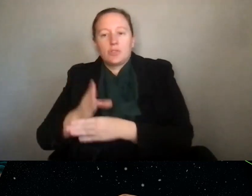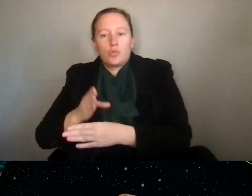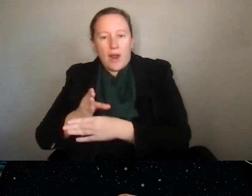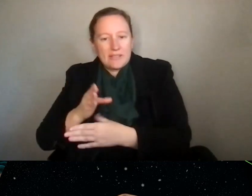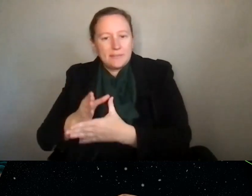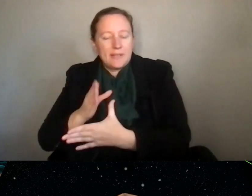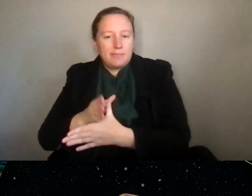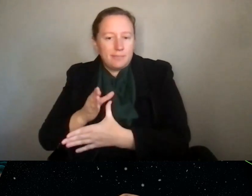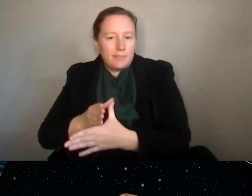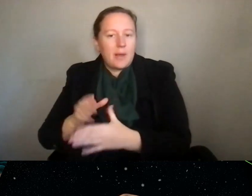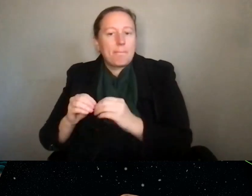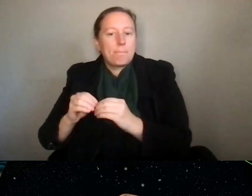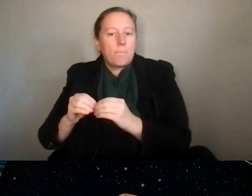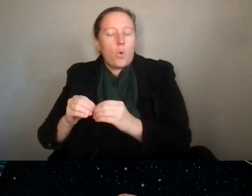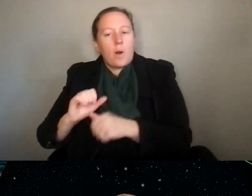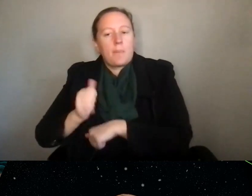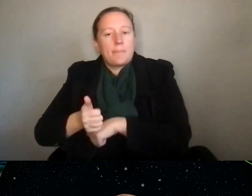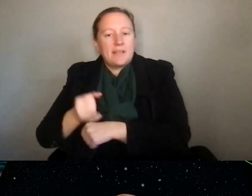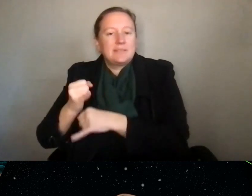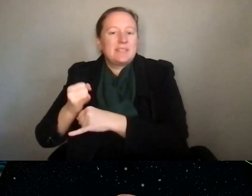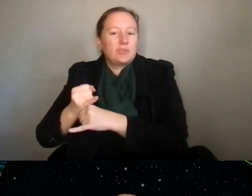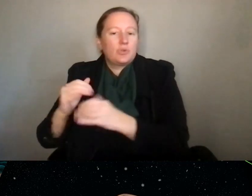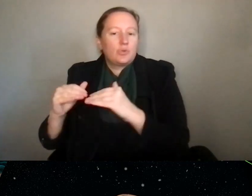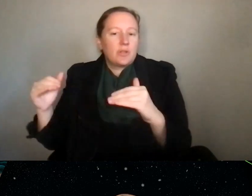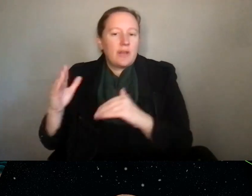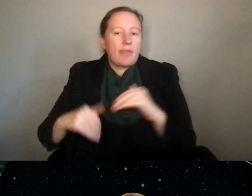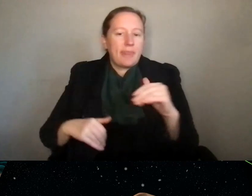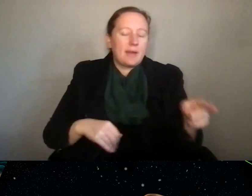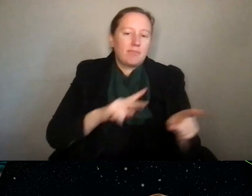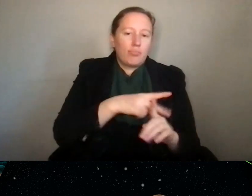more institution at the institution level than the project level.